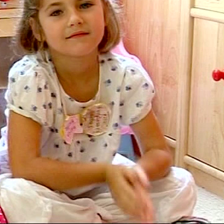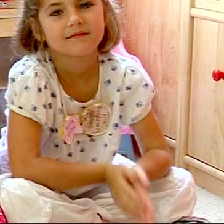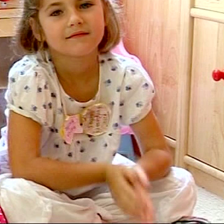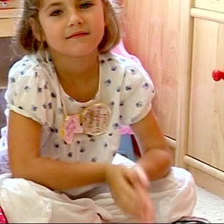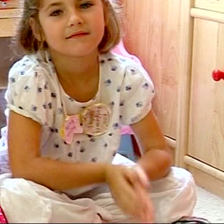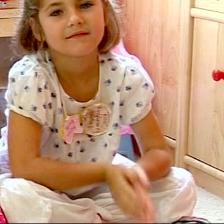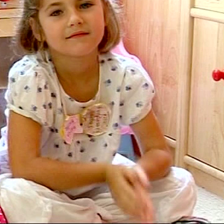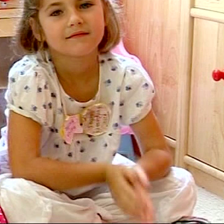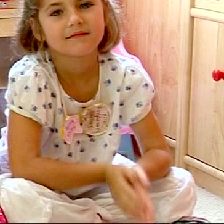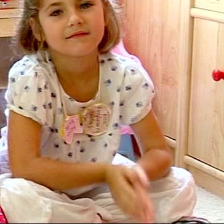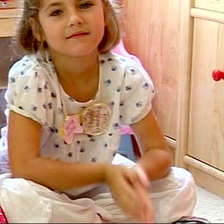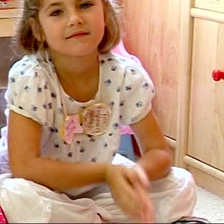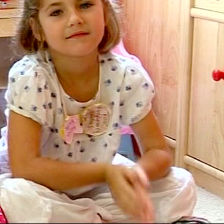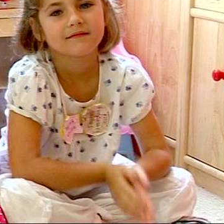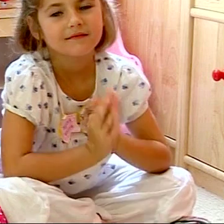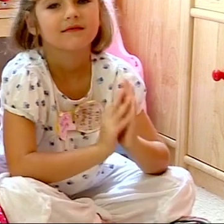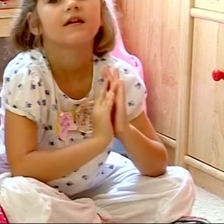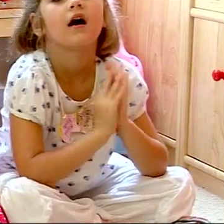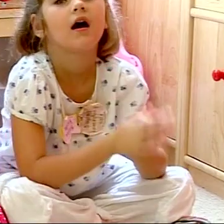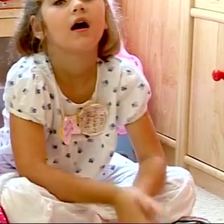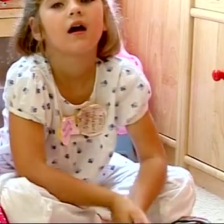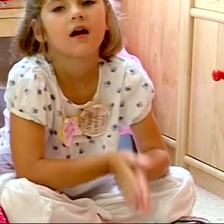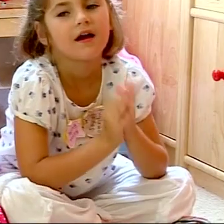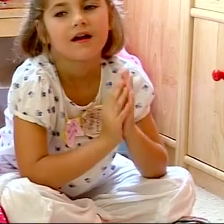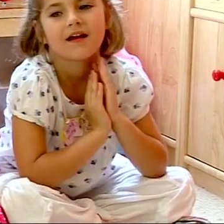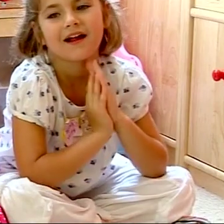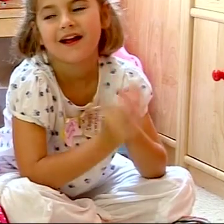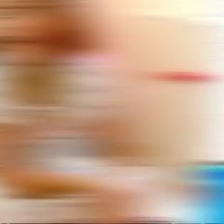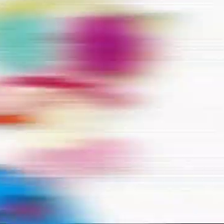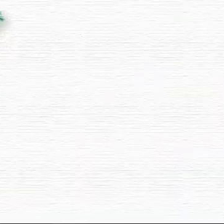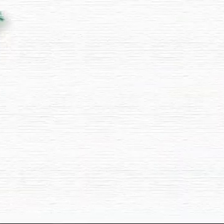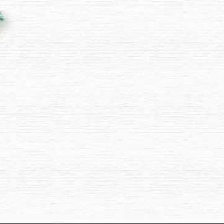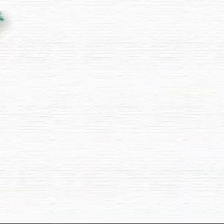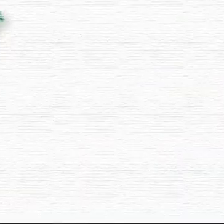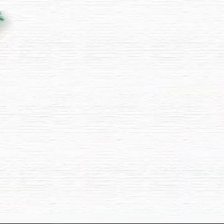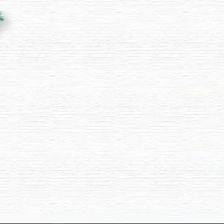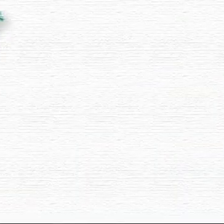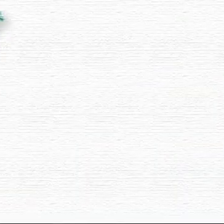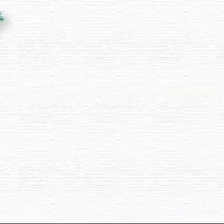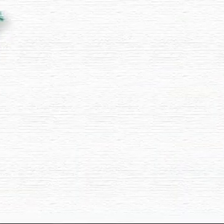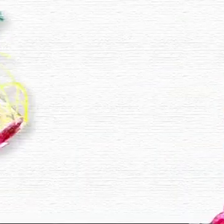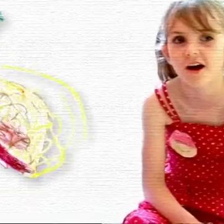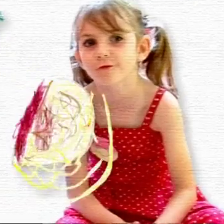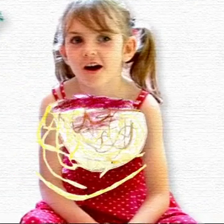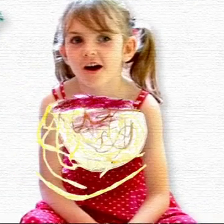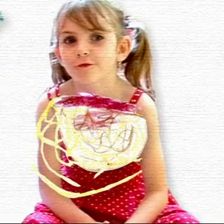He always makes me spaghetti bolognese for dinner. Yum, yum.